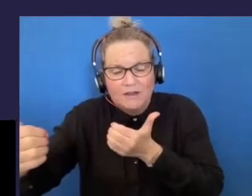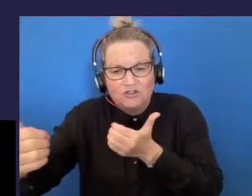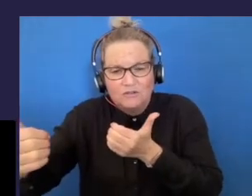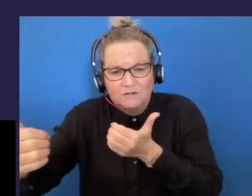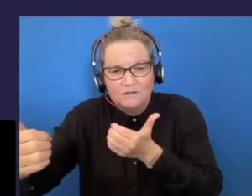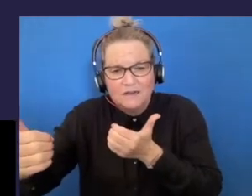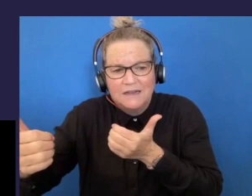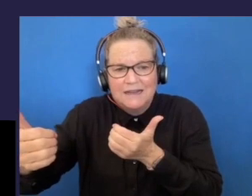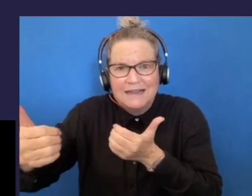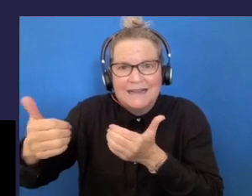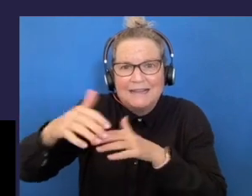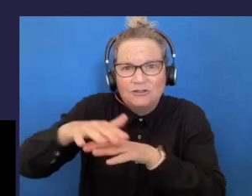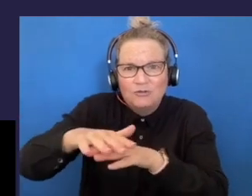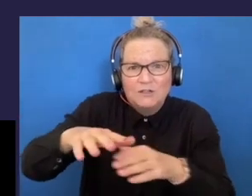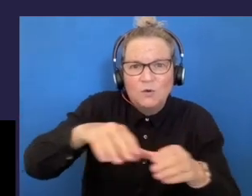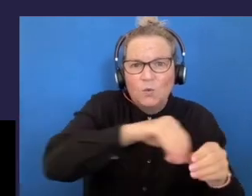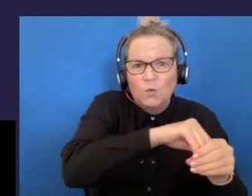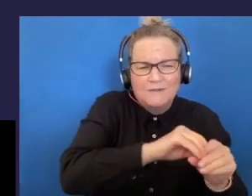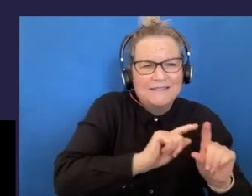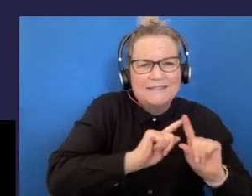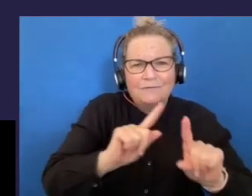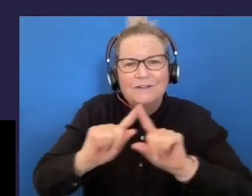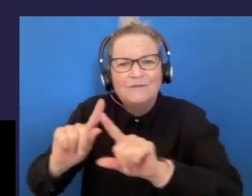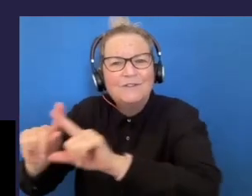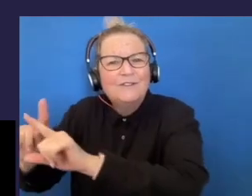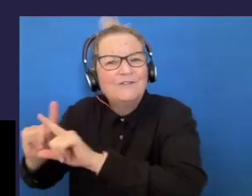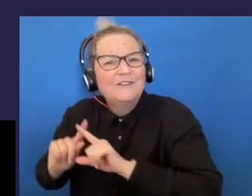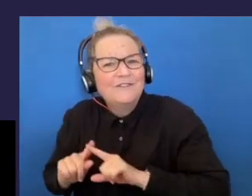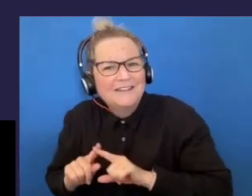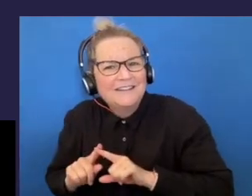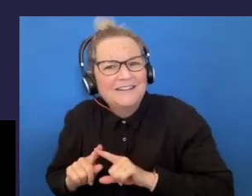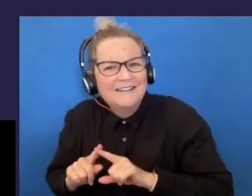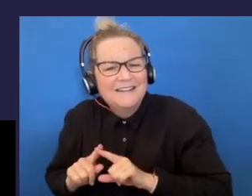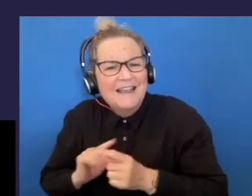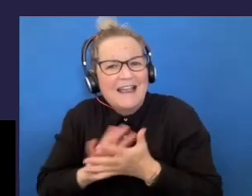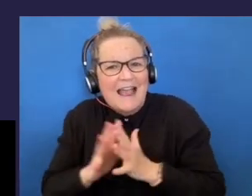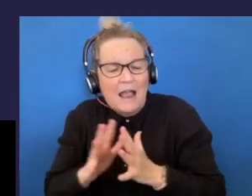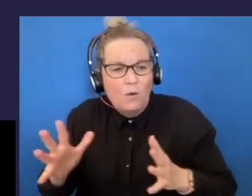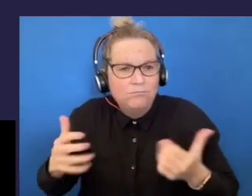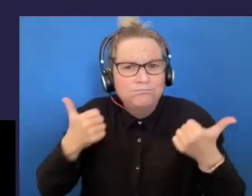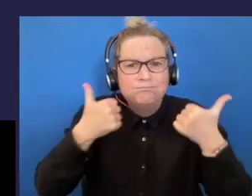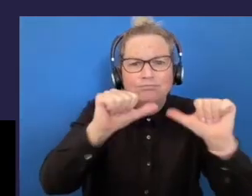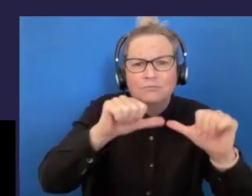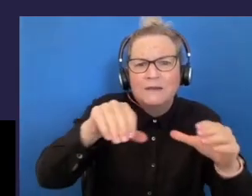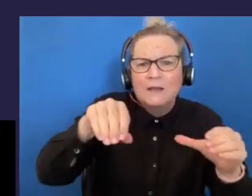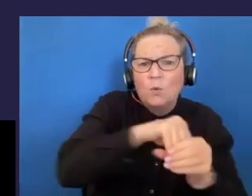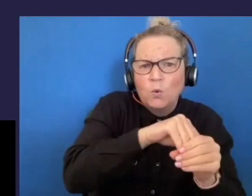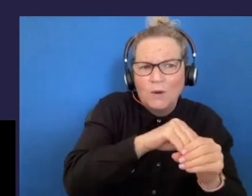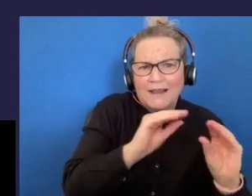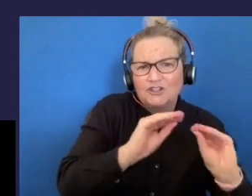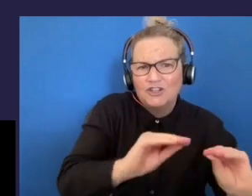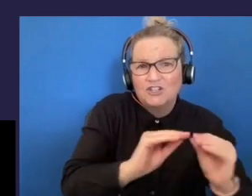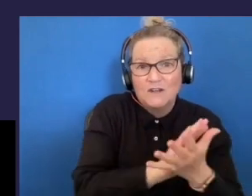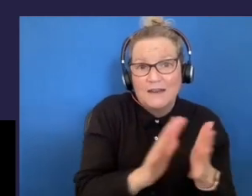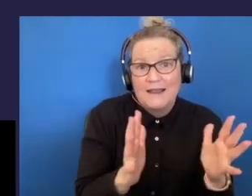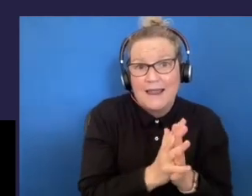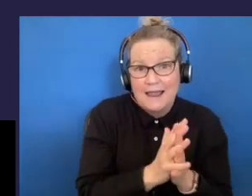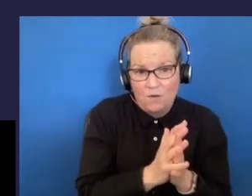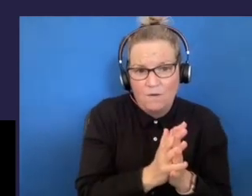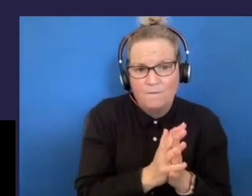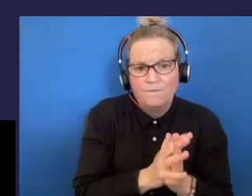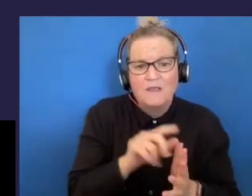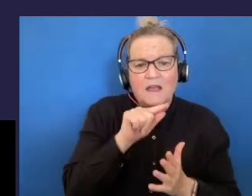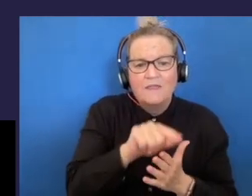and a short course that details the essential knowledge for achieving inclusive education success. Both of these resources are